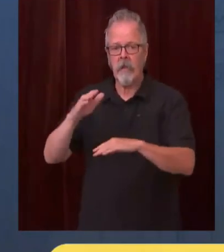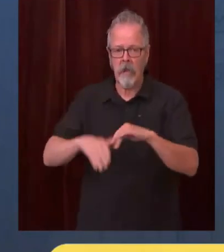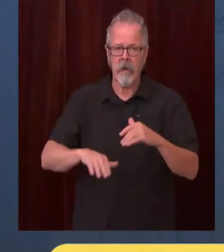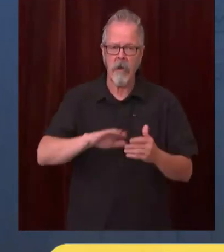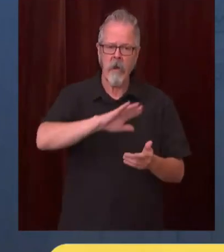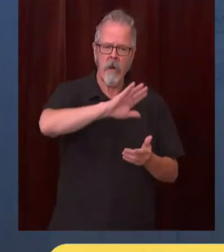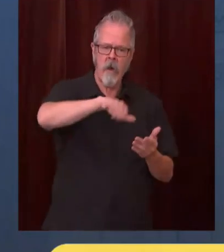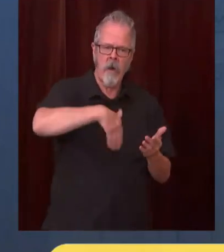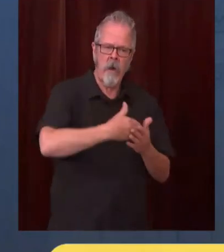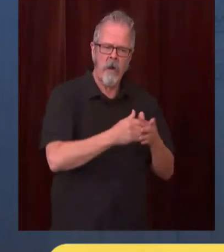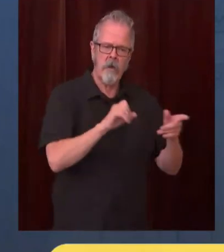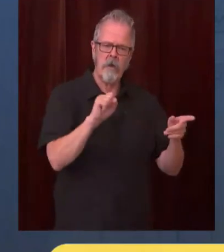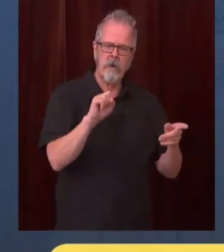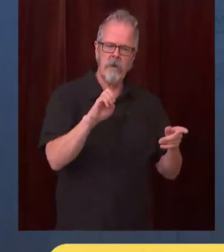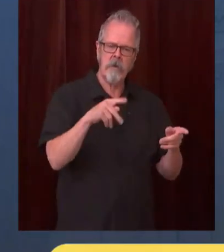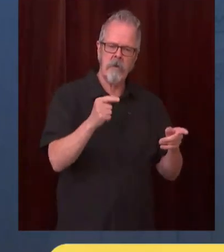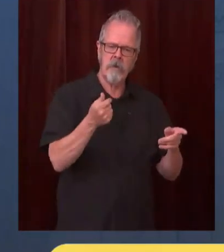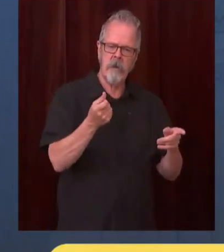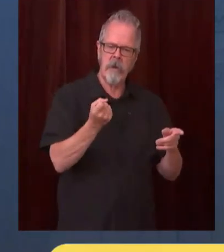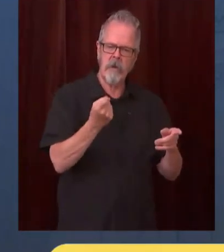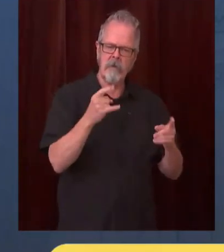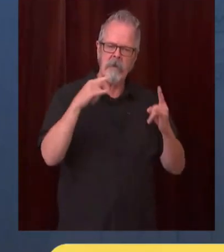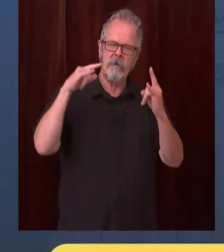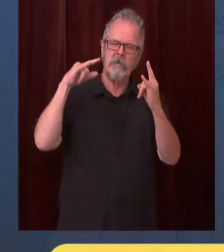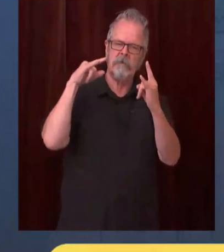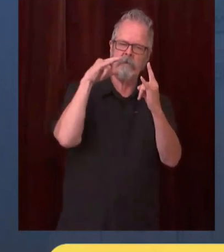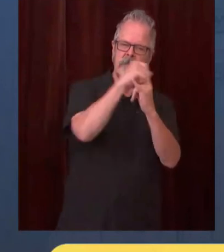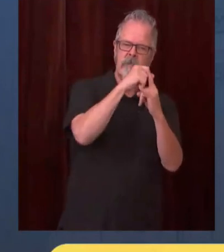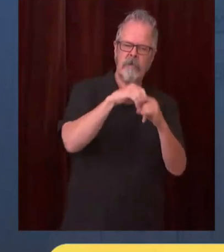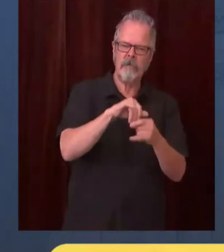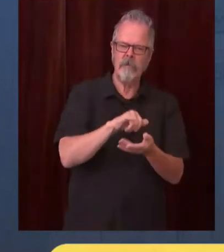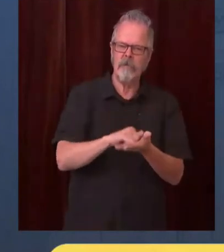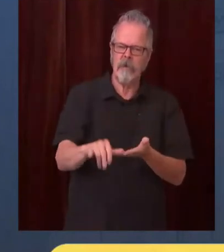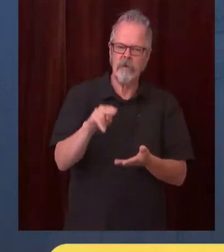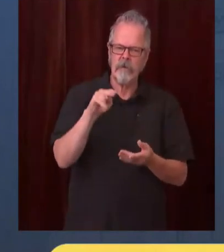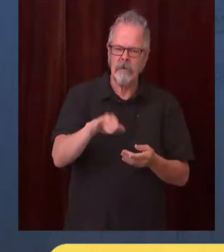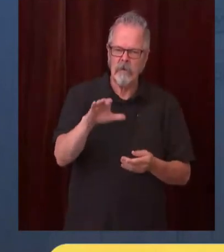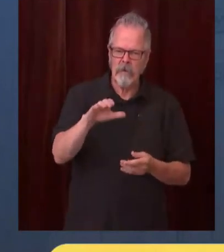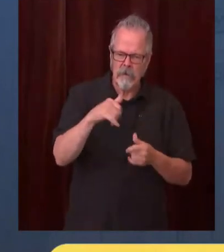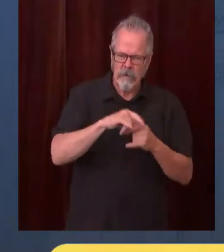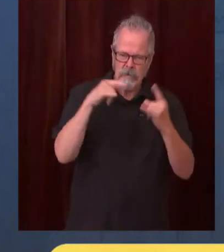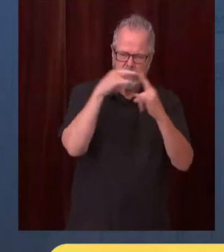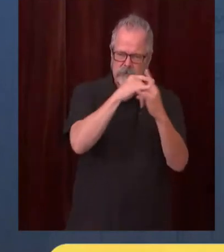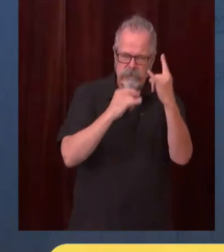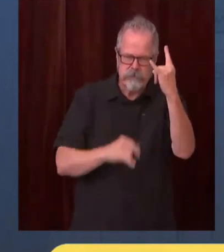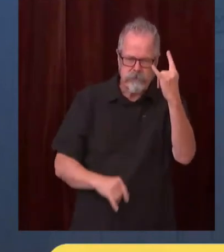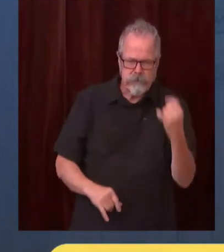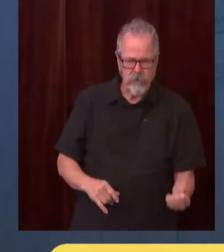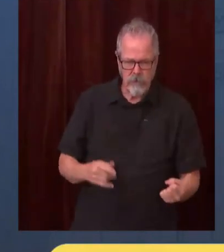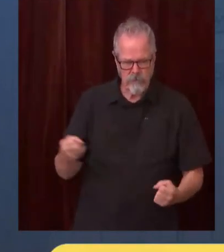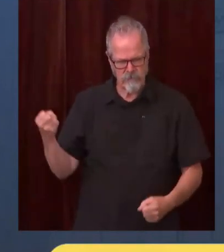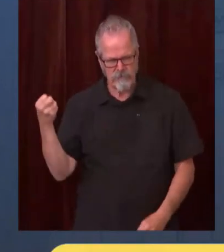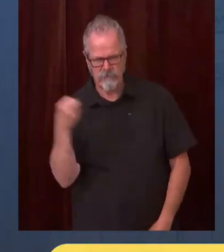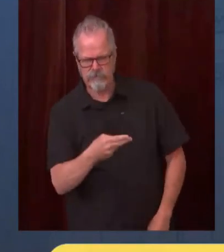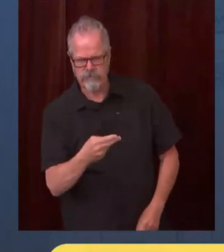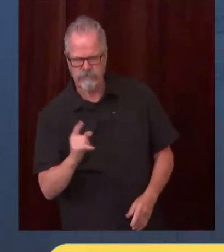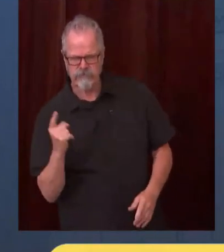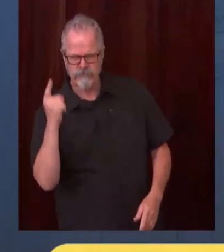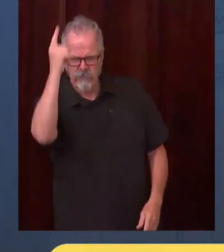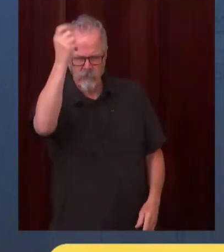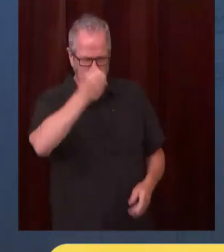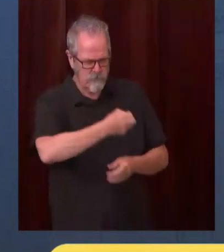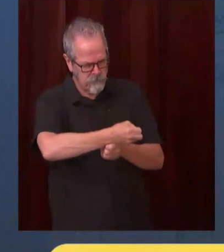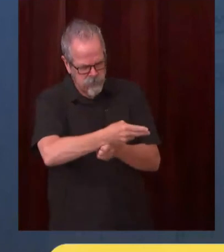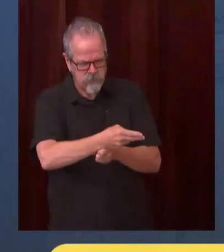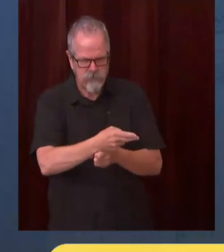this is not a time for little tiny baby steps to attack something that's killing our people and we're going to continue on this